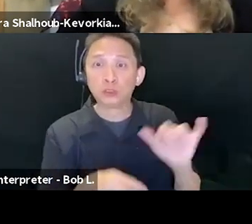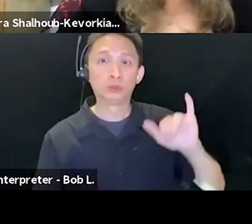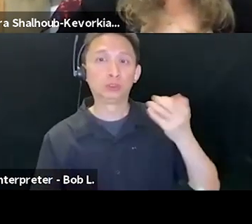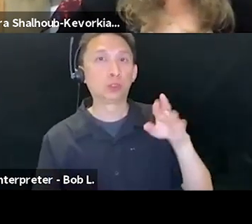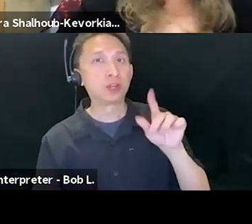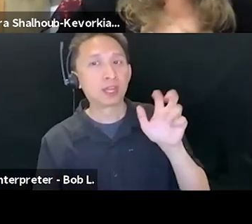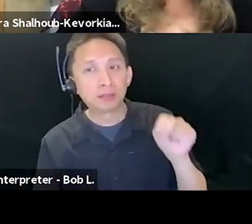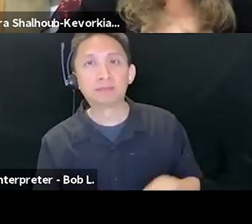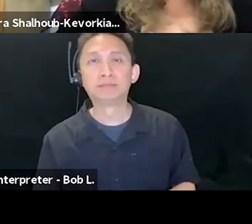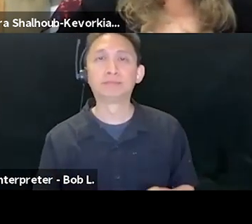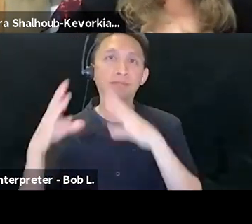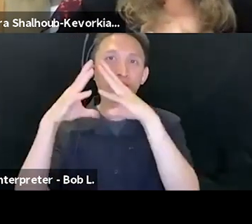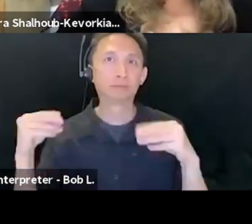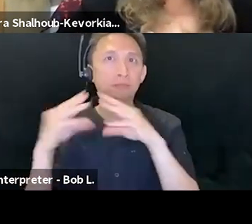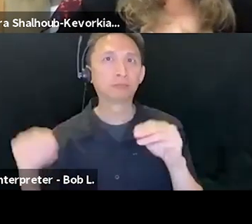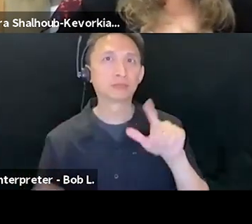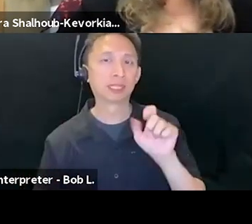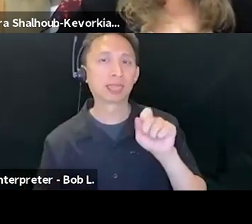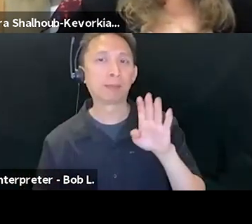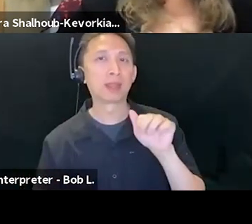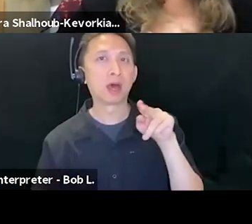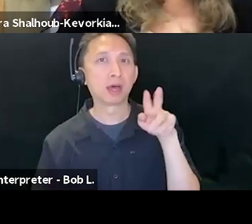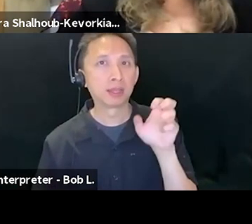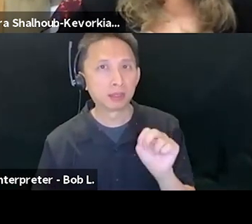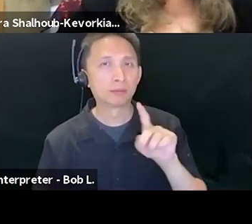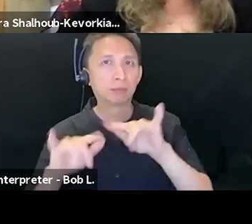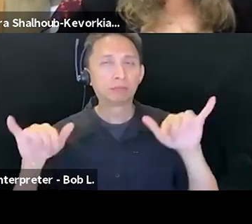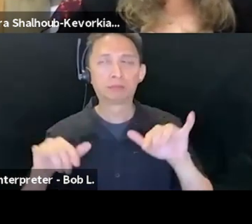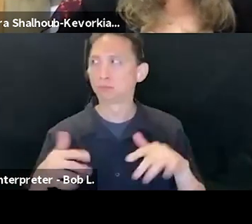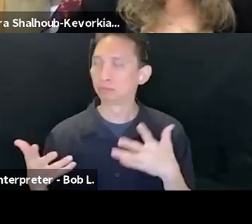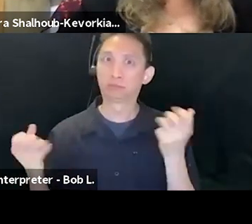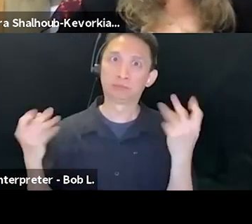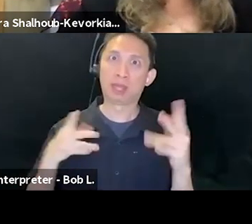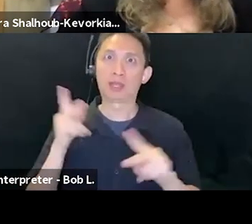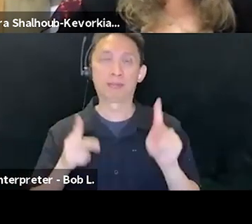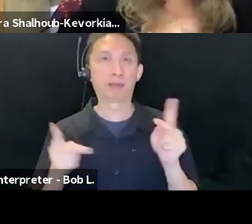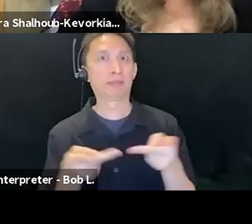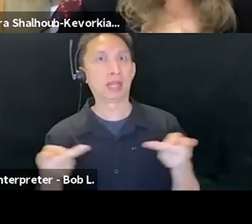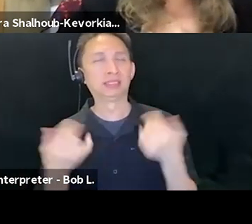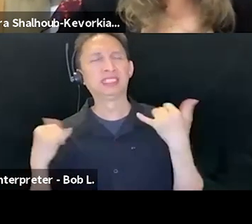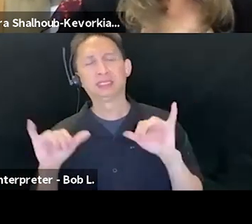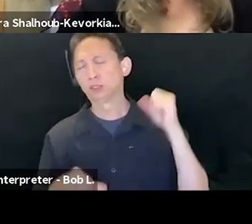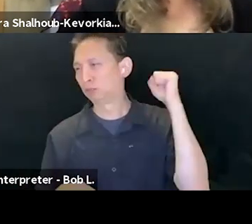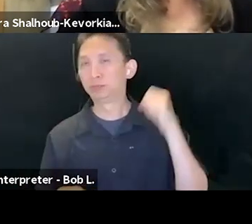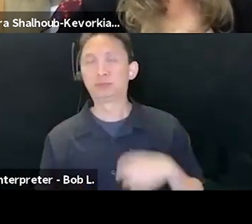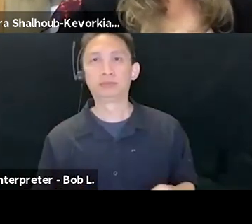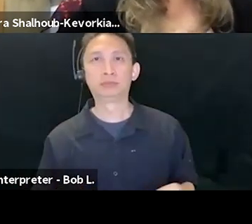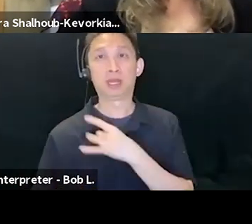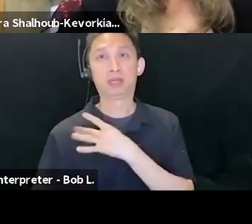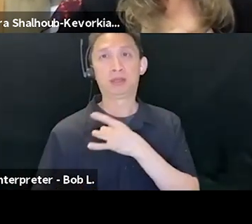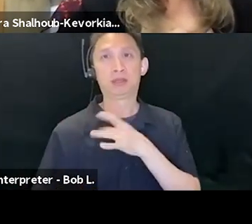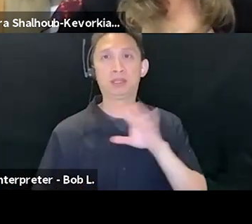have enough problems on their hands to begin with, they're still protesting for Palestine, in Santiago, throughout Latin